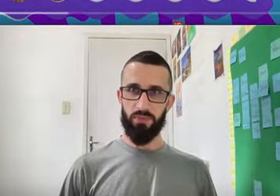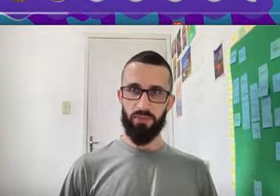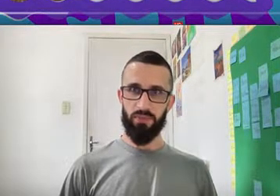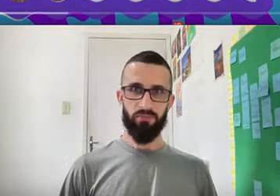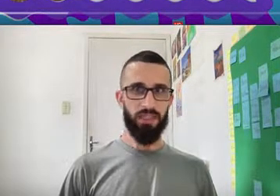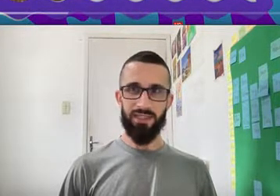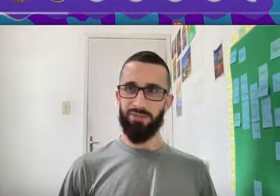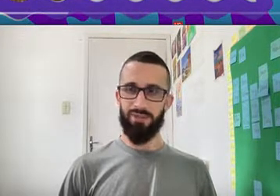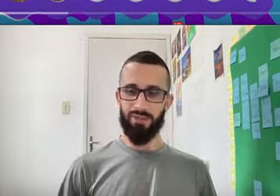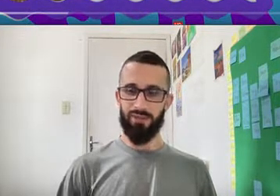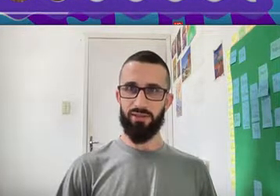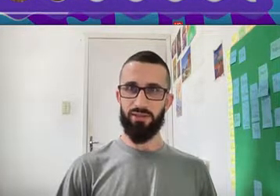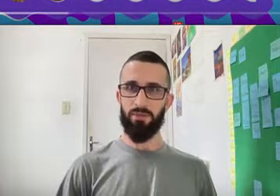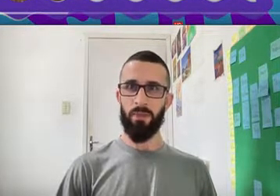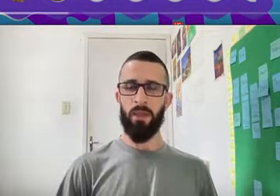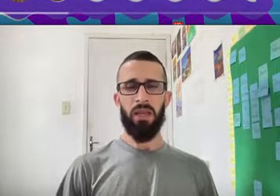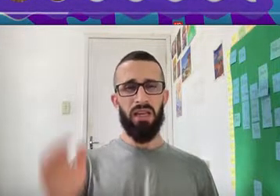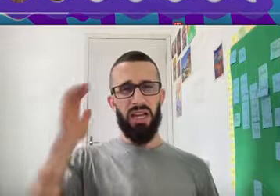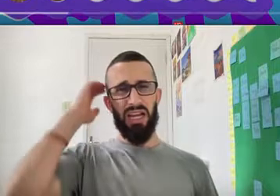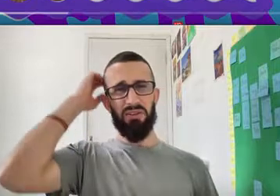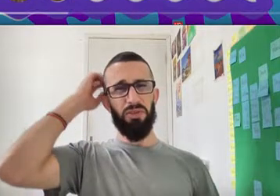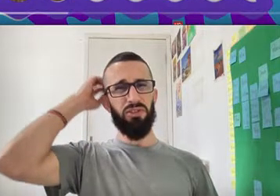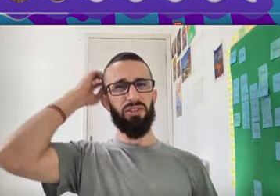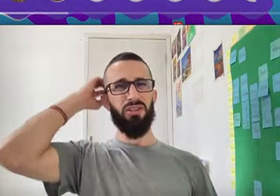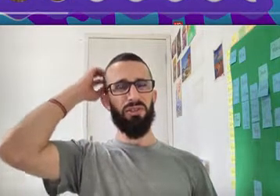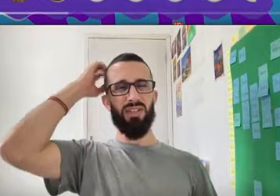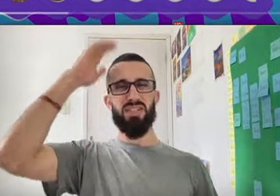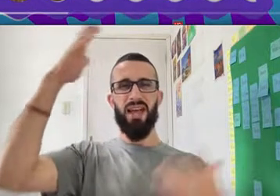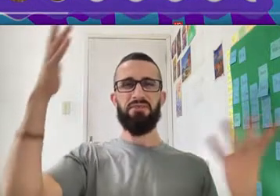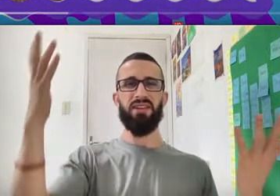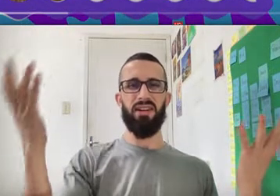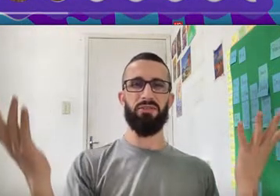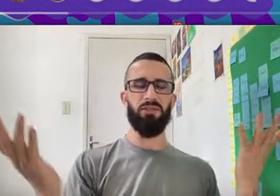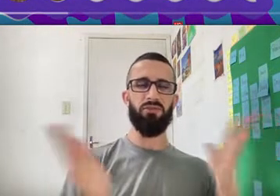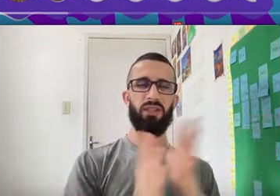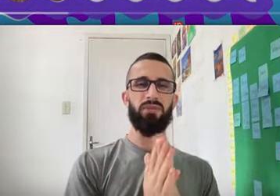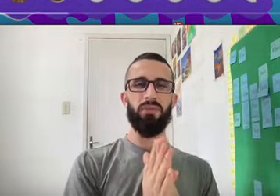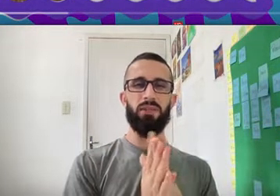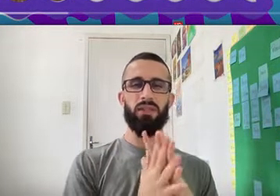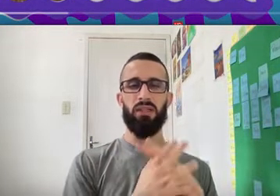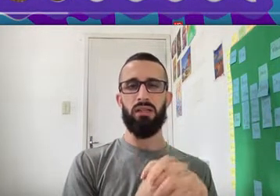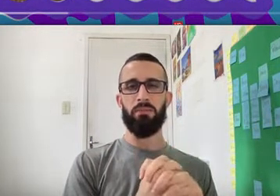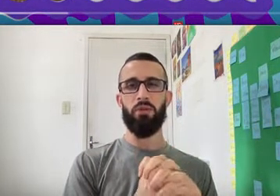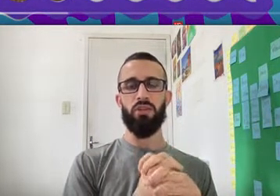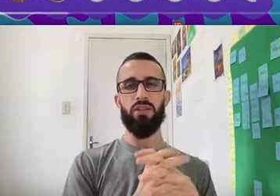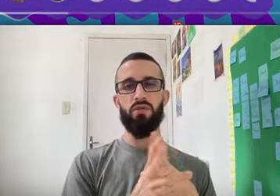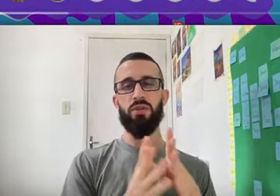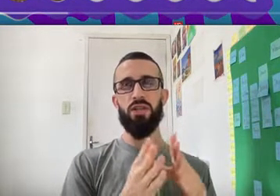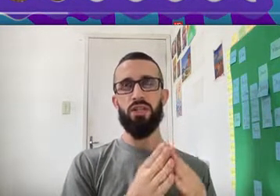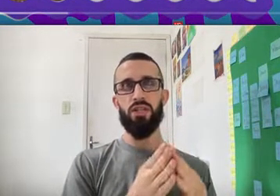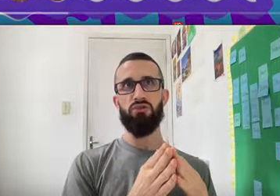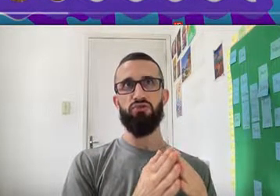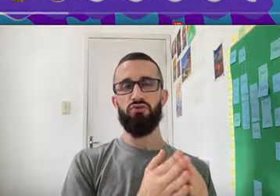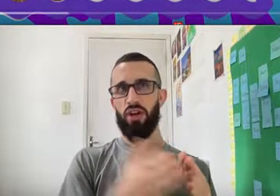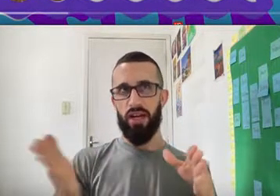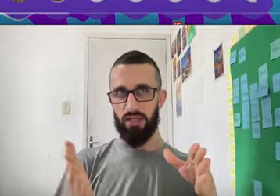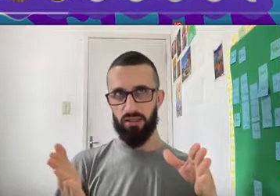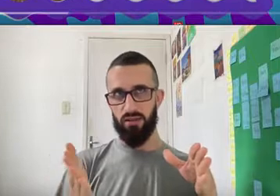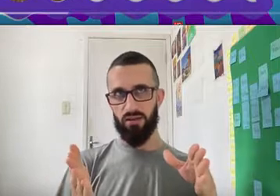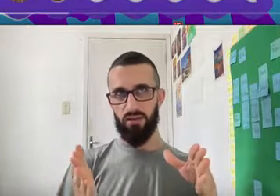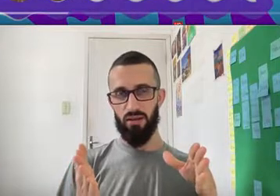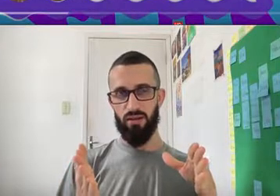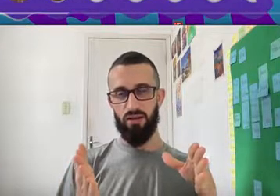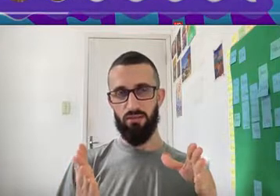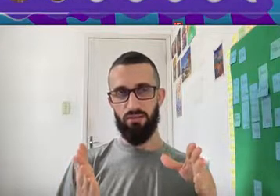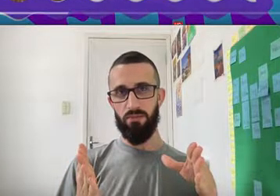Que Você Está Fazendo Aqui We Do It Differently In Every Language Right But Usually We Write